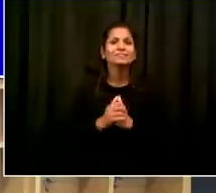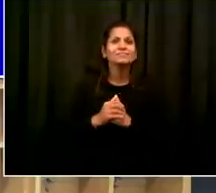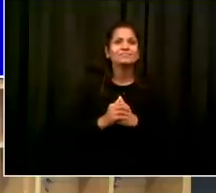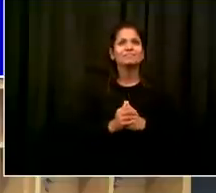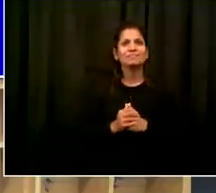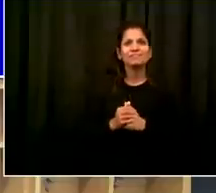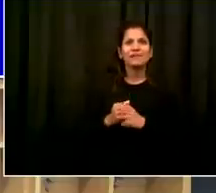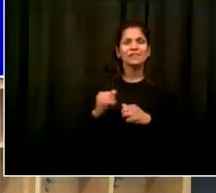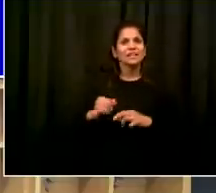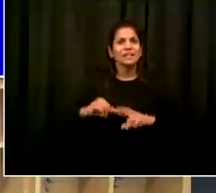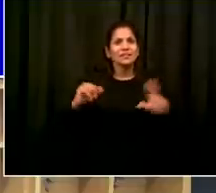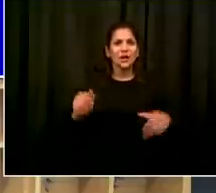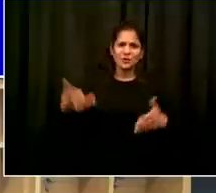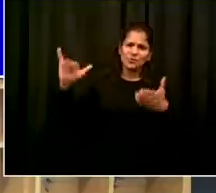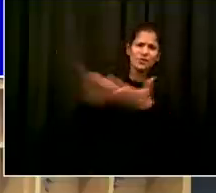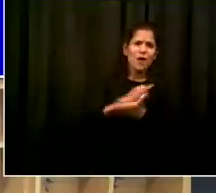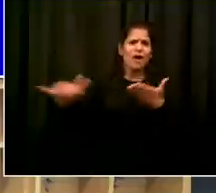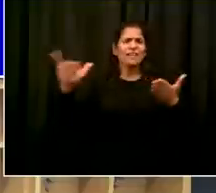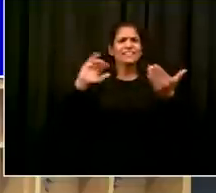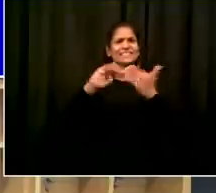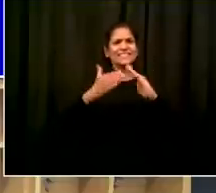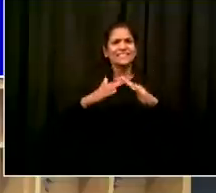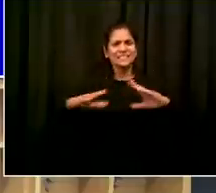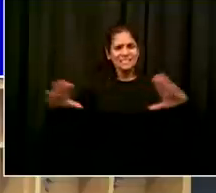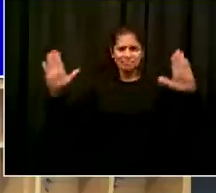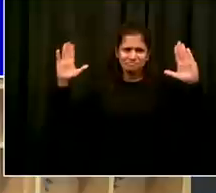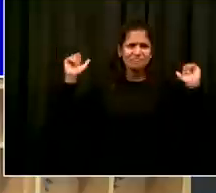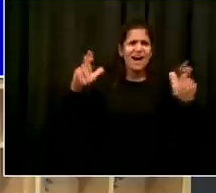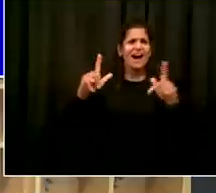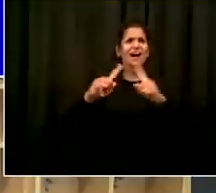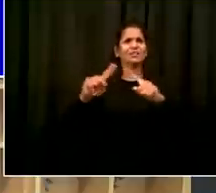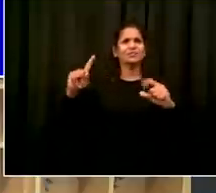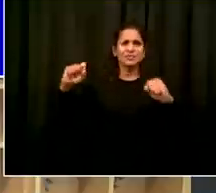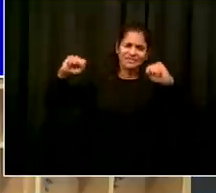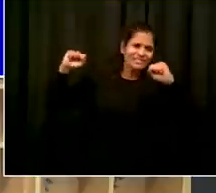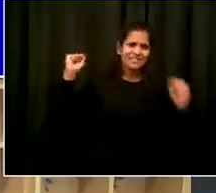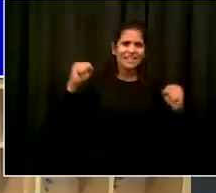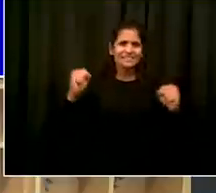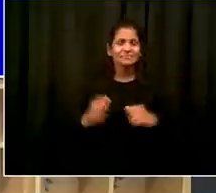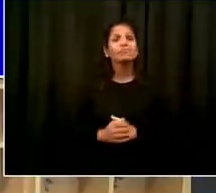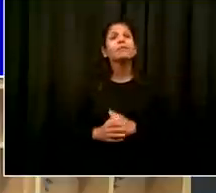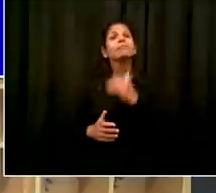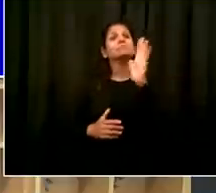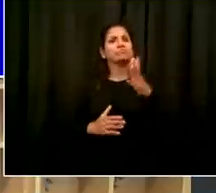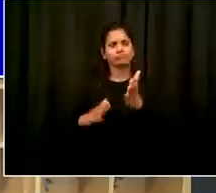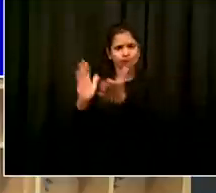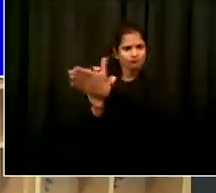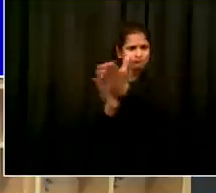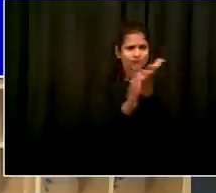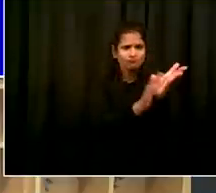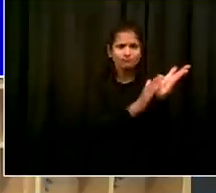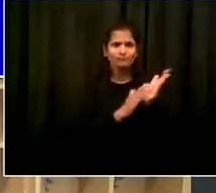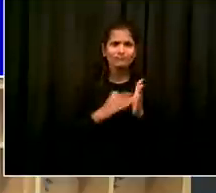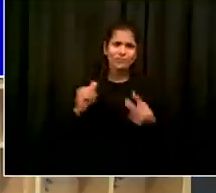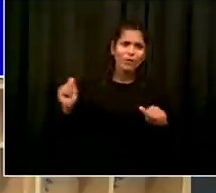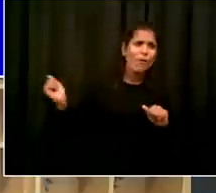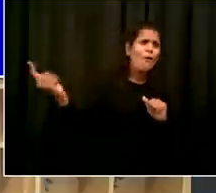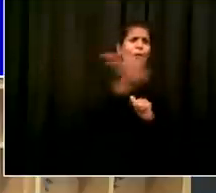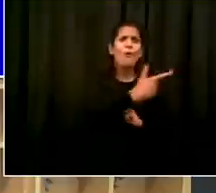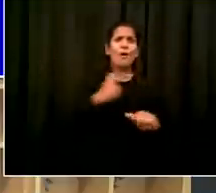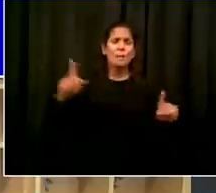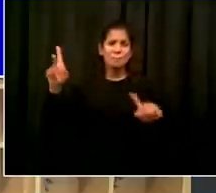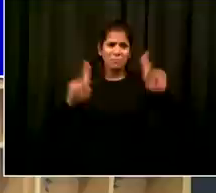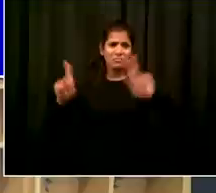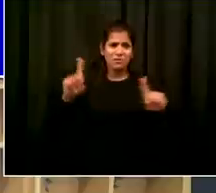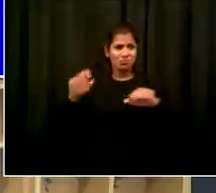back strong everyone in the school community deserves a lot of credit yesterday all over the city I monitored the situation talked